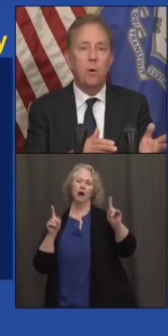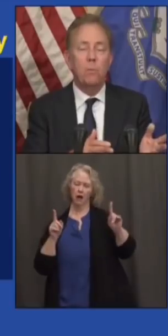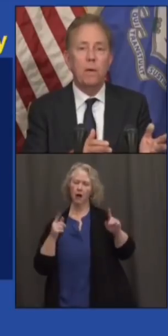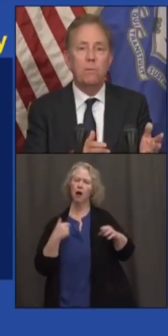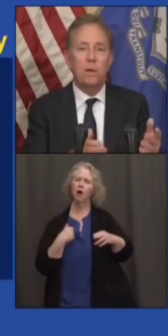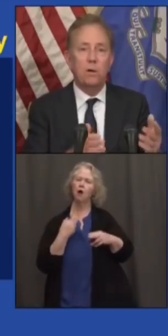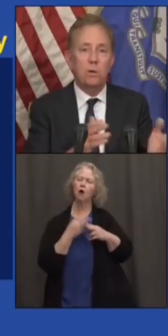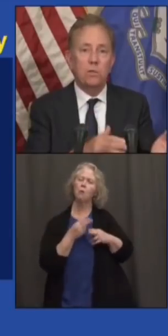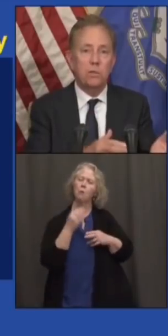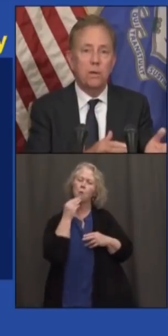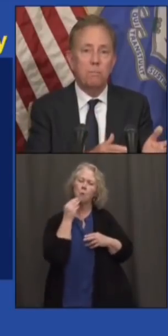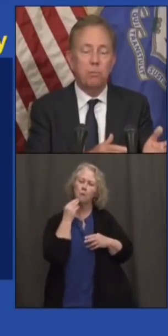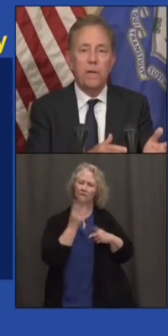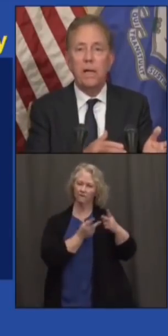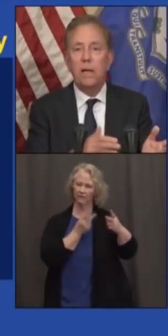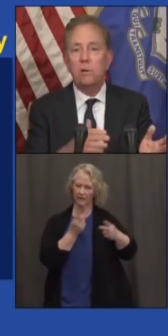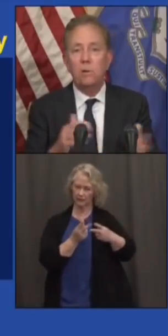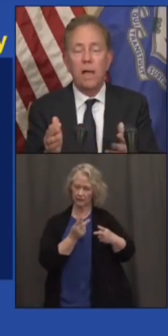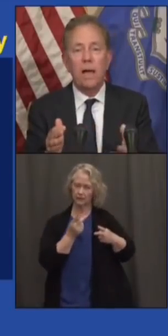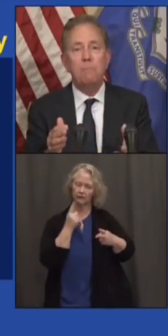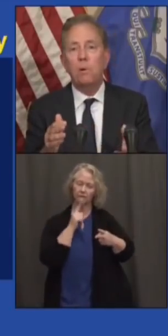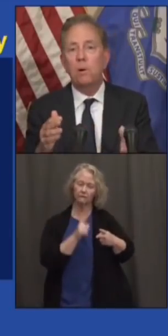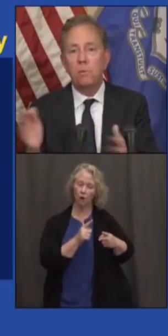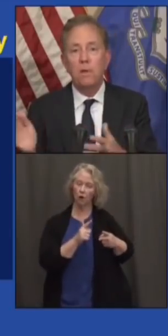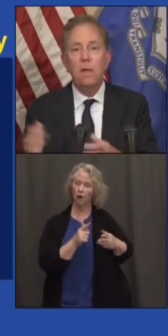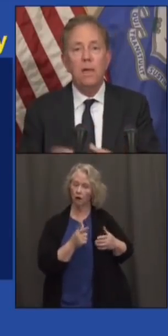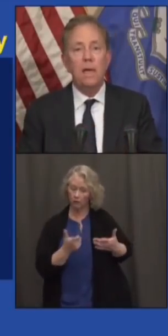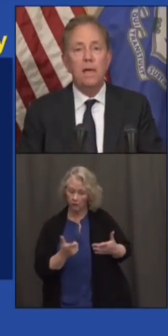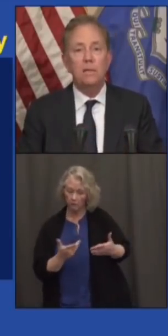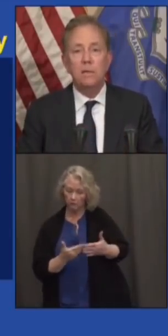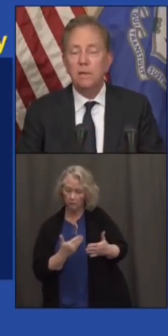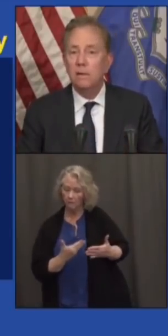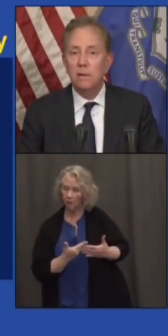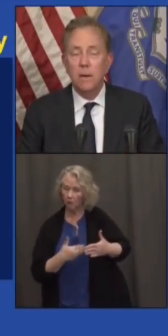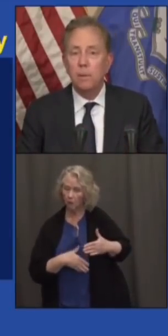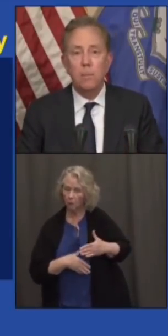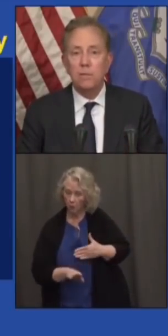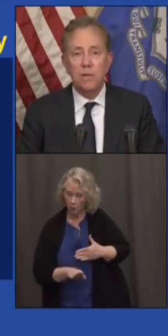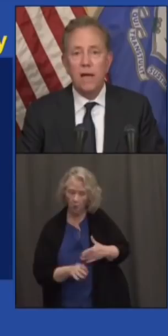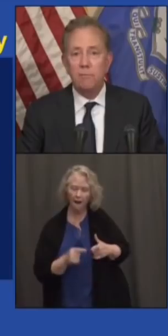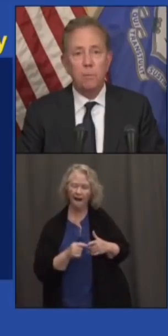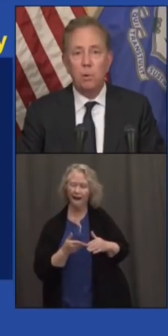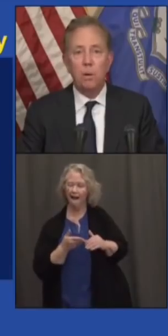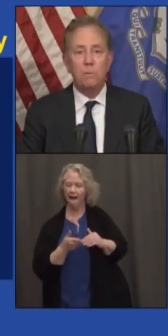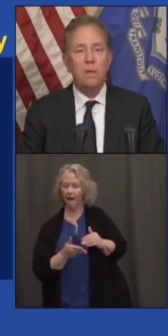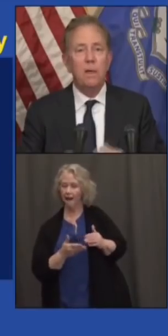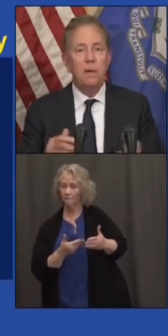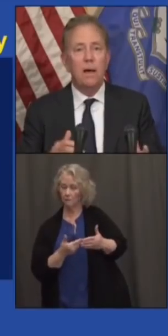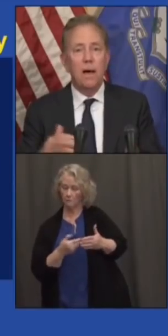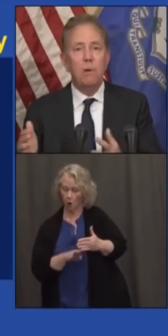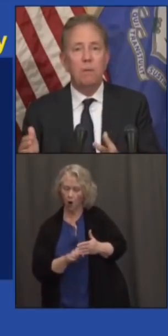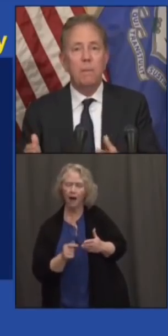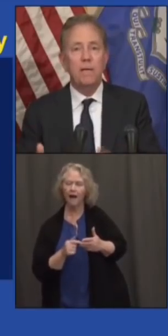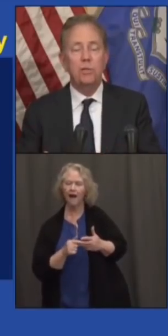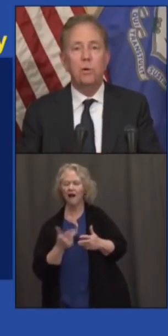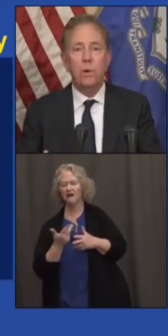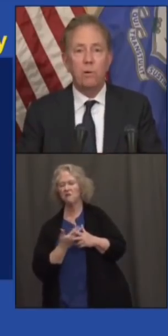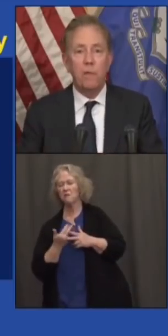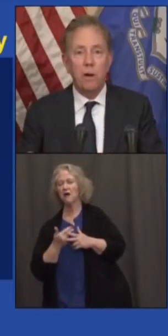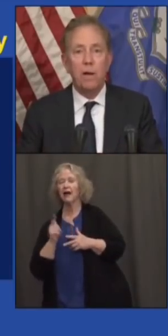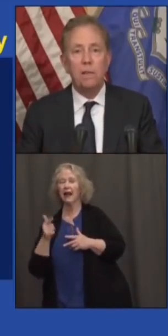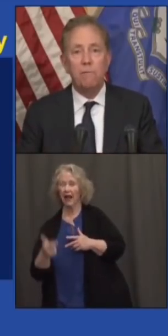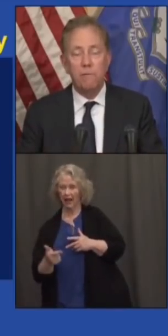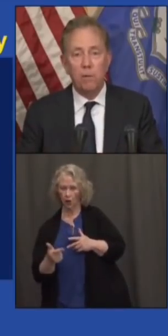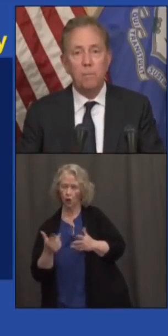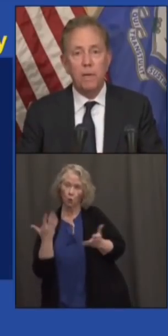visit from a home health care nurse prenatal, at birth, and a couple of months after birth. I want to make sure